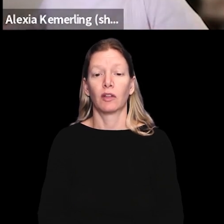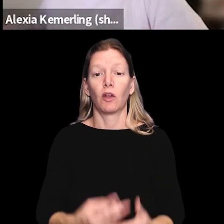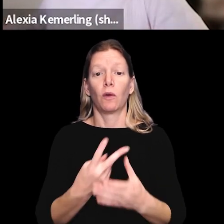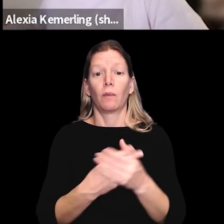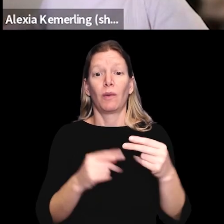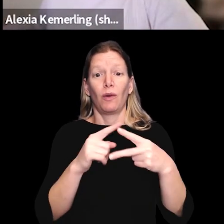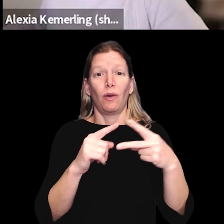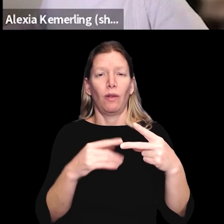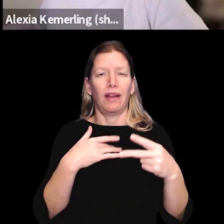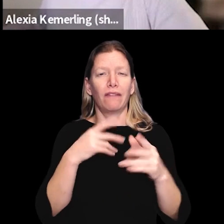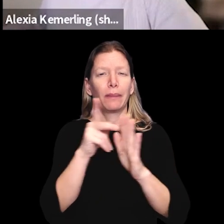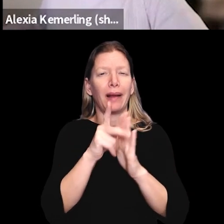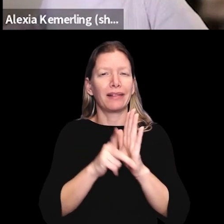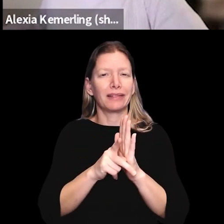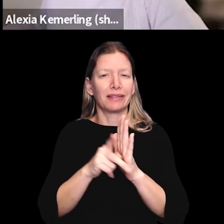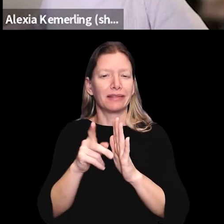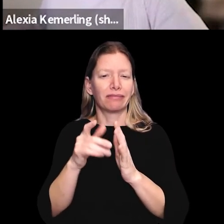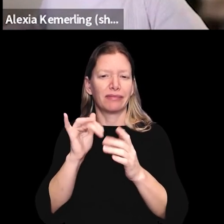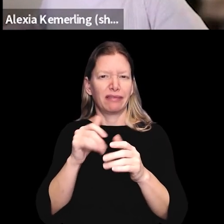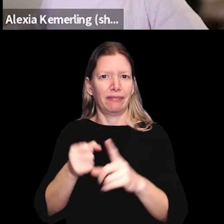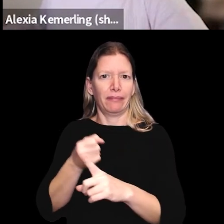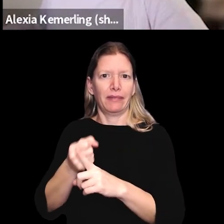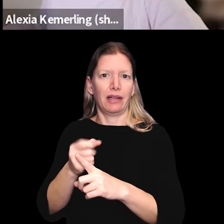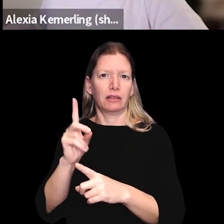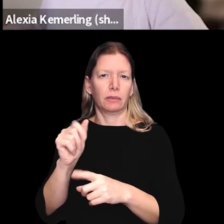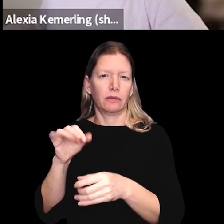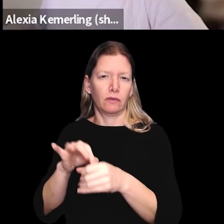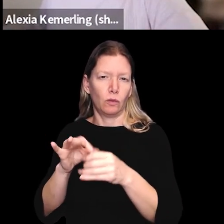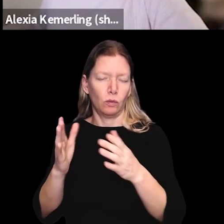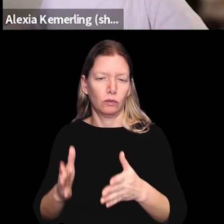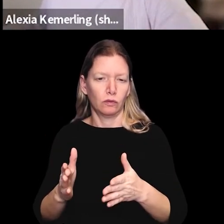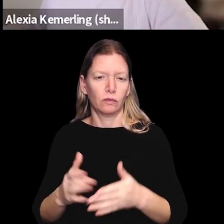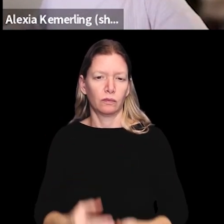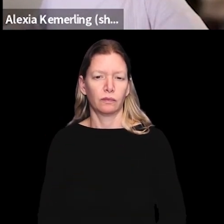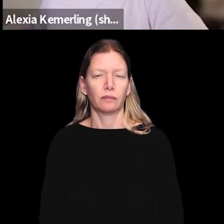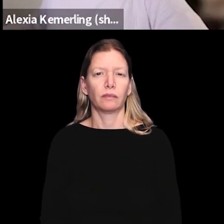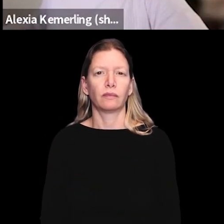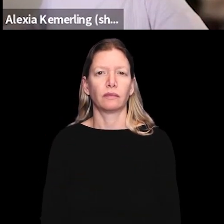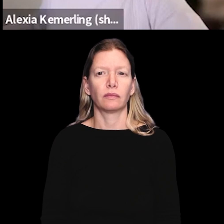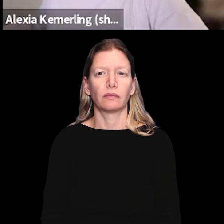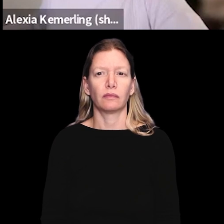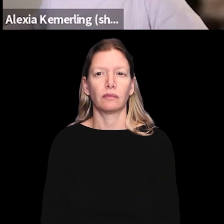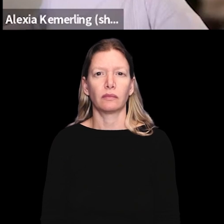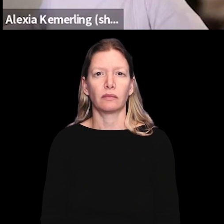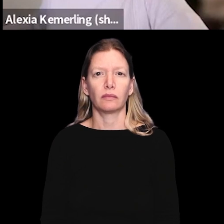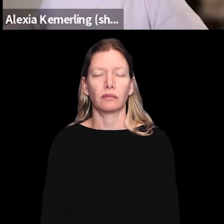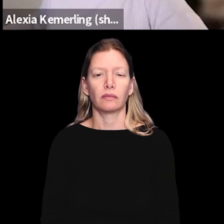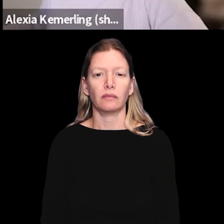And these both have policies that have impacted disabled voters.